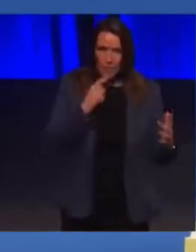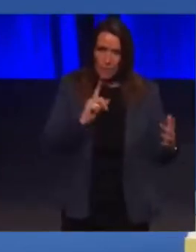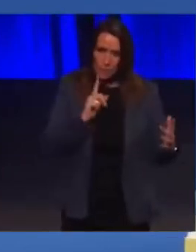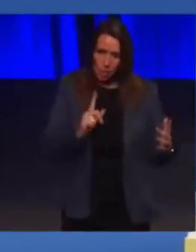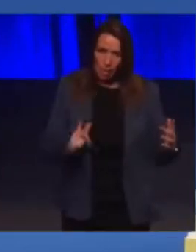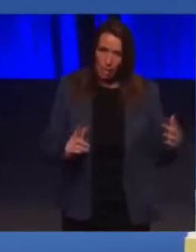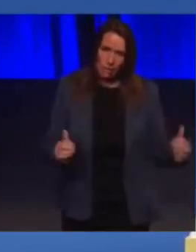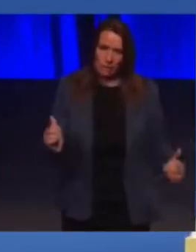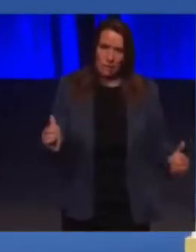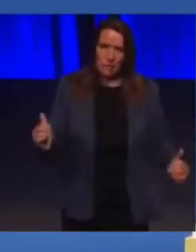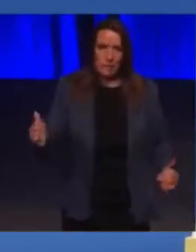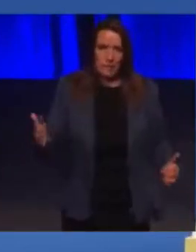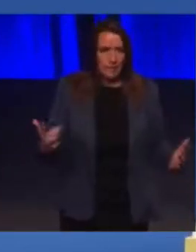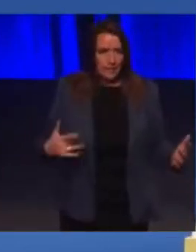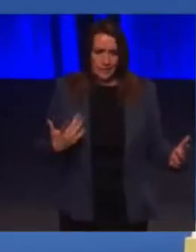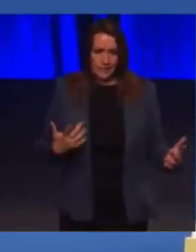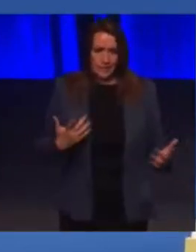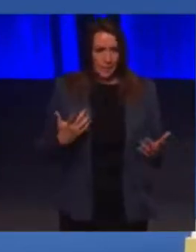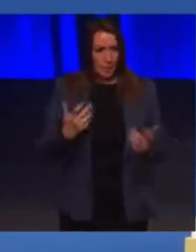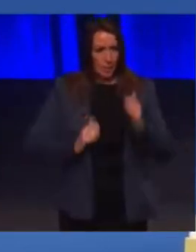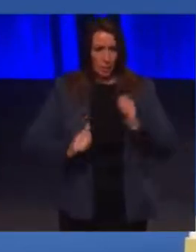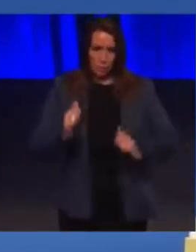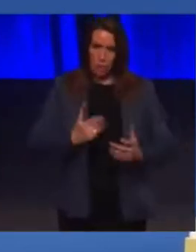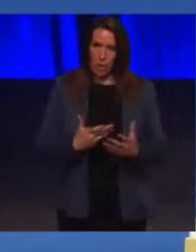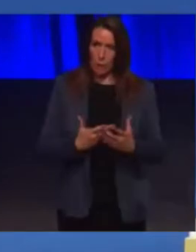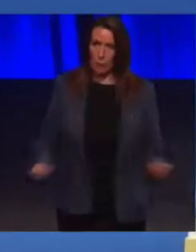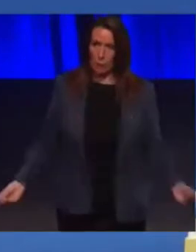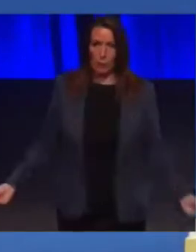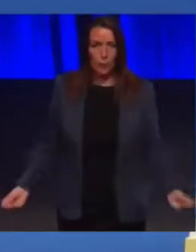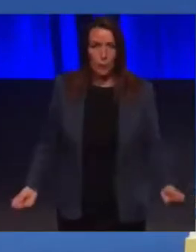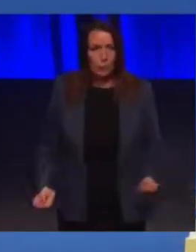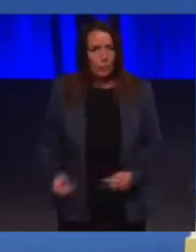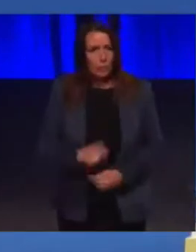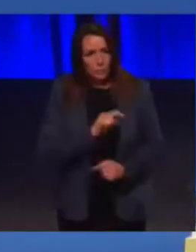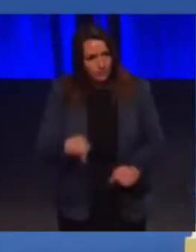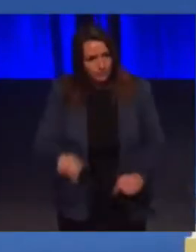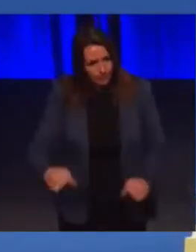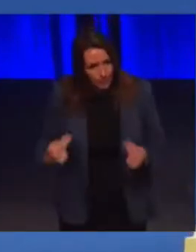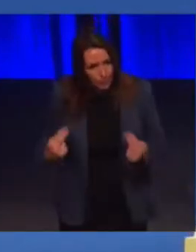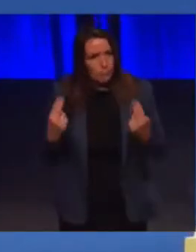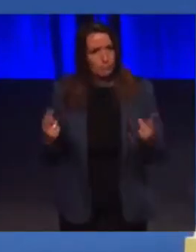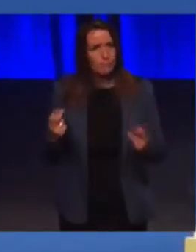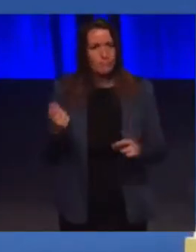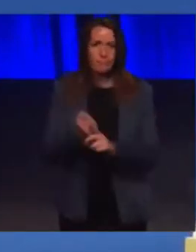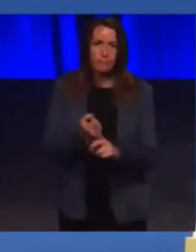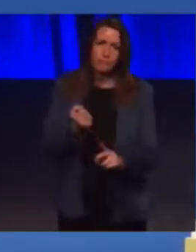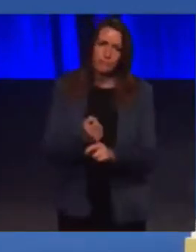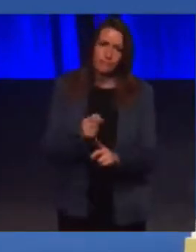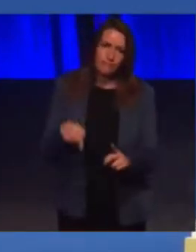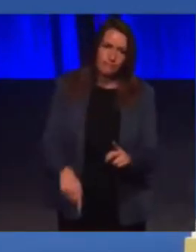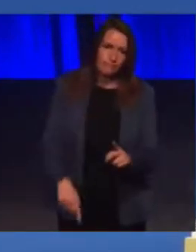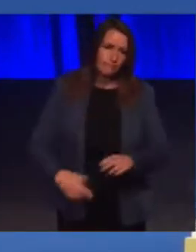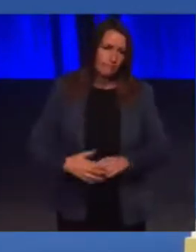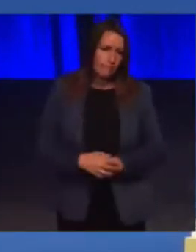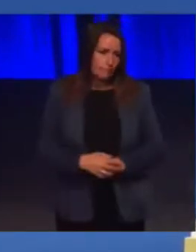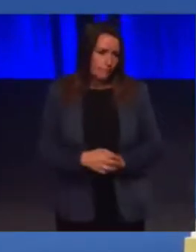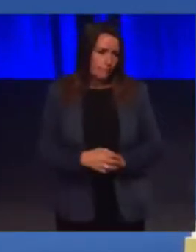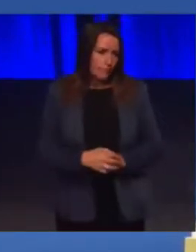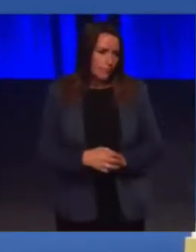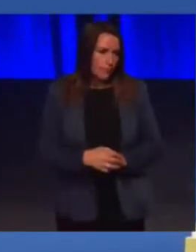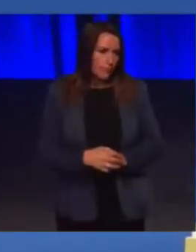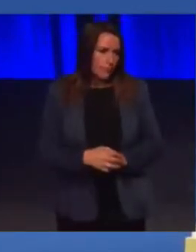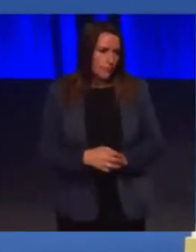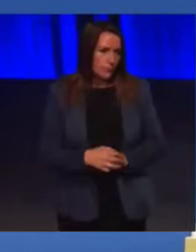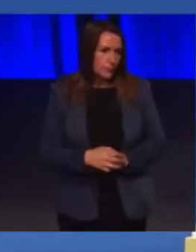needs to be in stripping away their dignity. And that's all the more reason that we need to press on. The tales of people